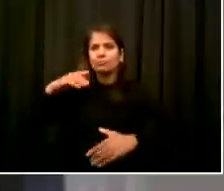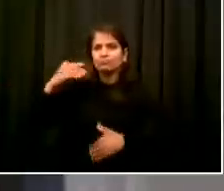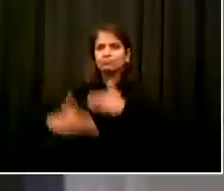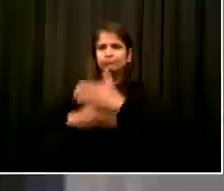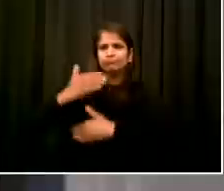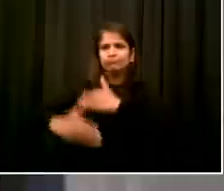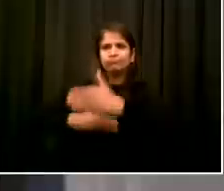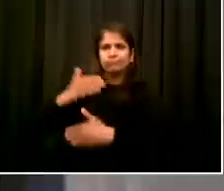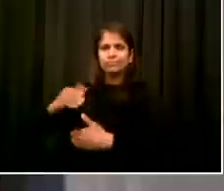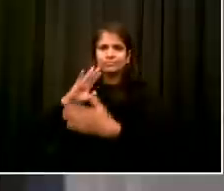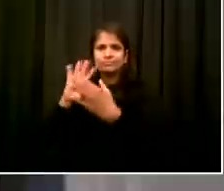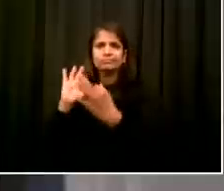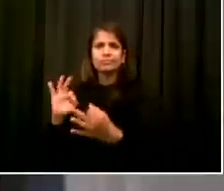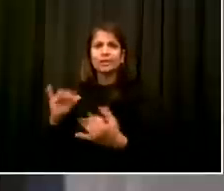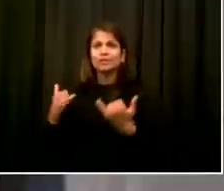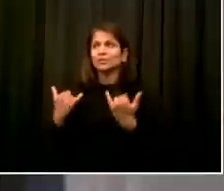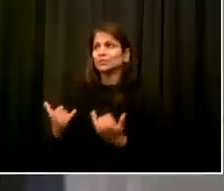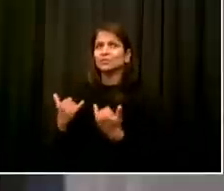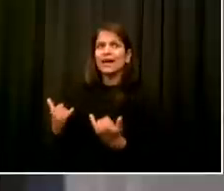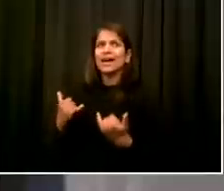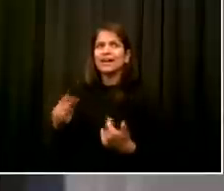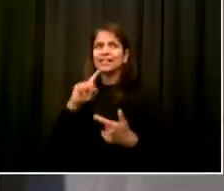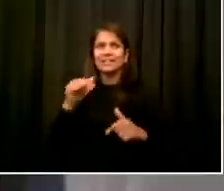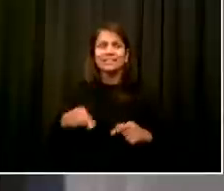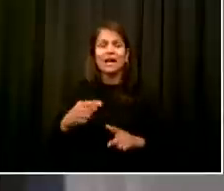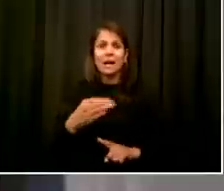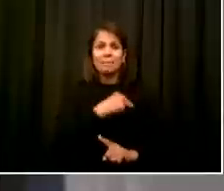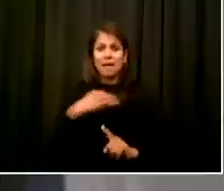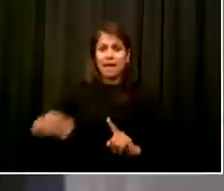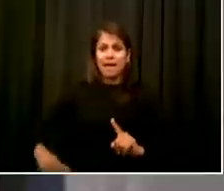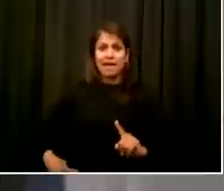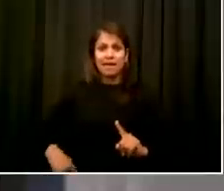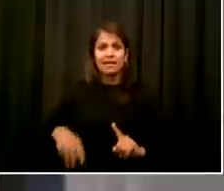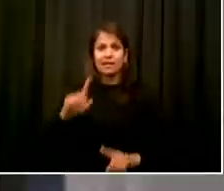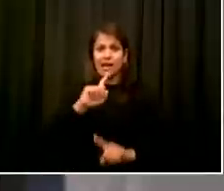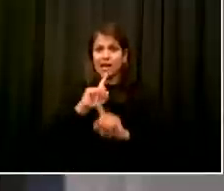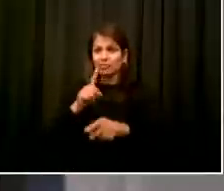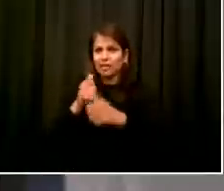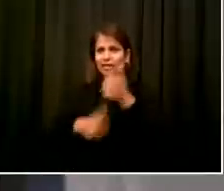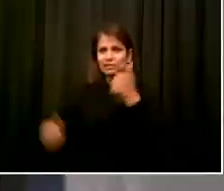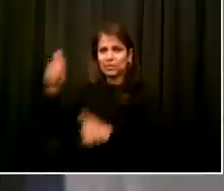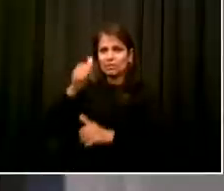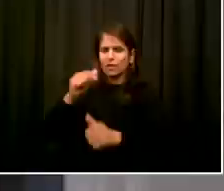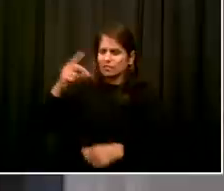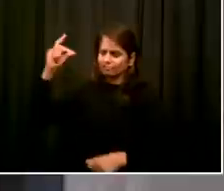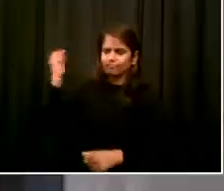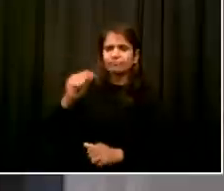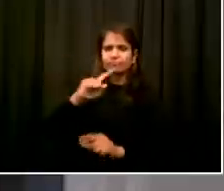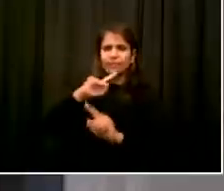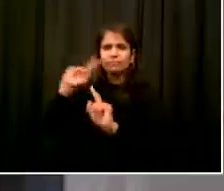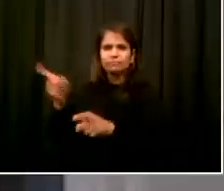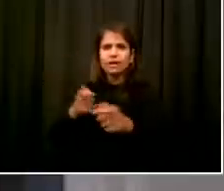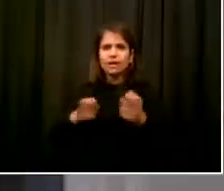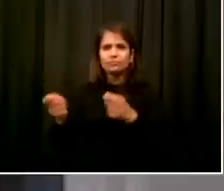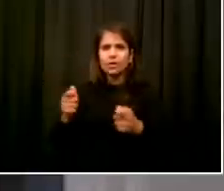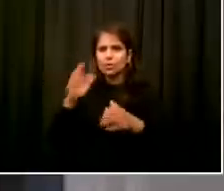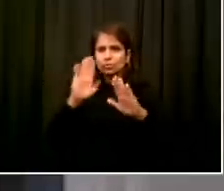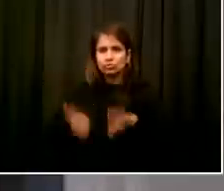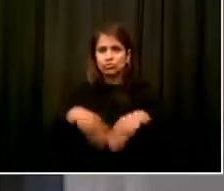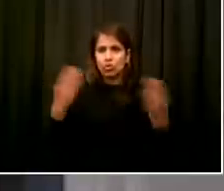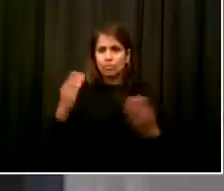with this executive order, getting ready for phase two on Monday means so much to these businesses,